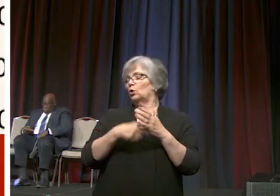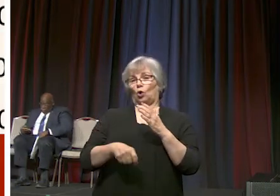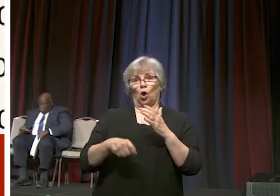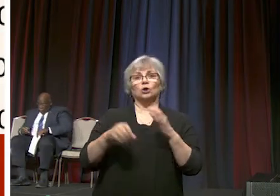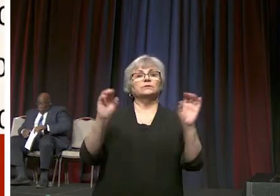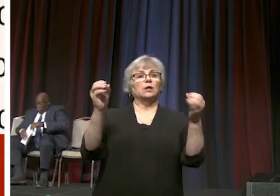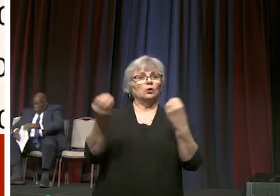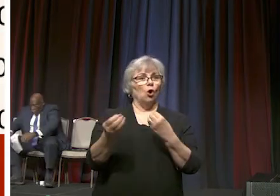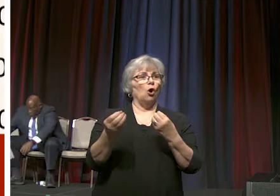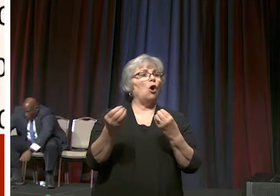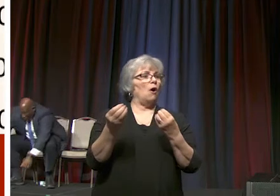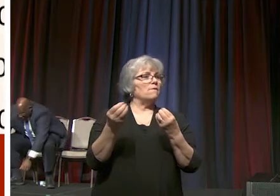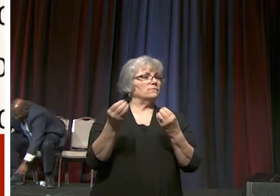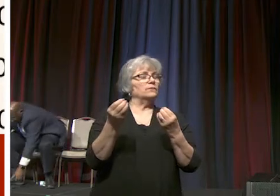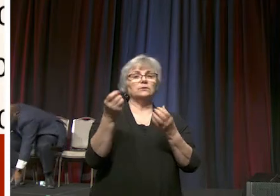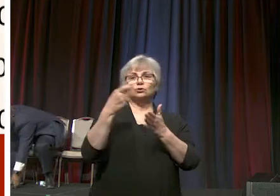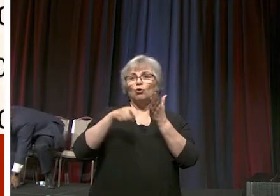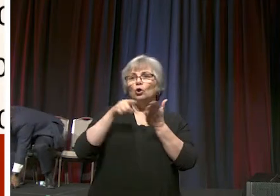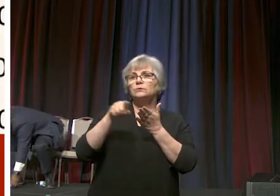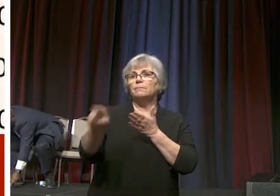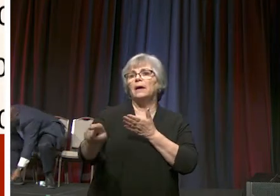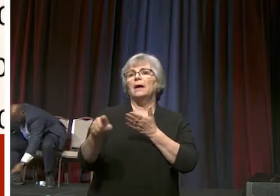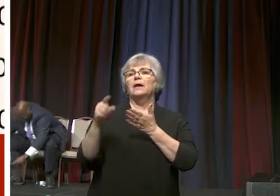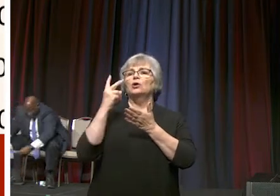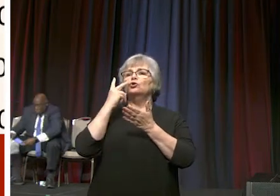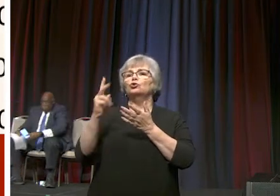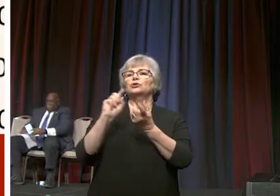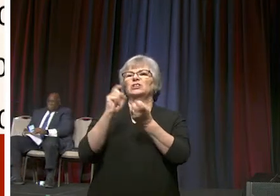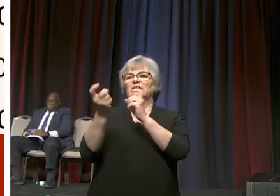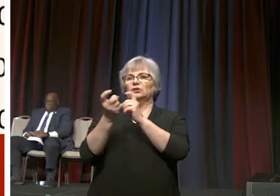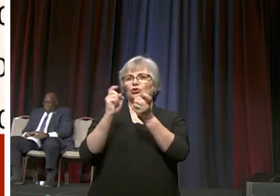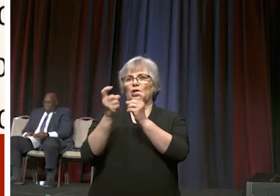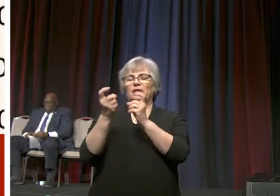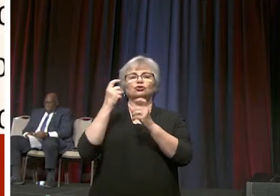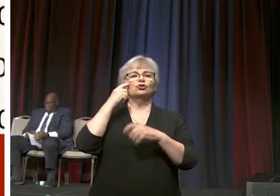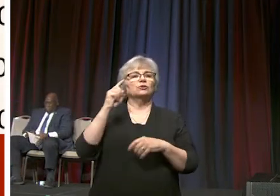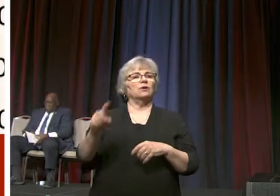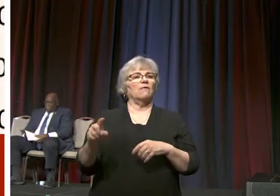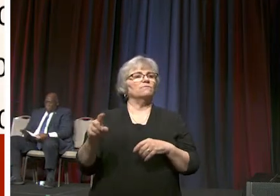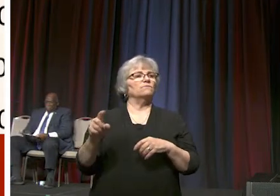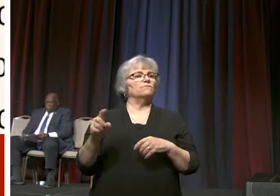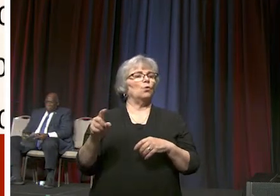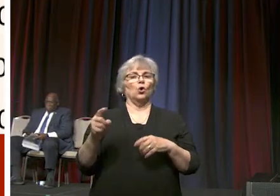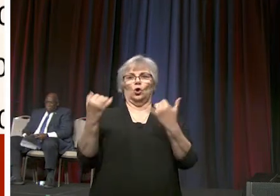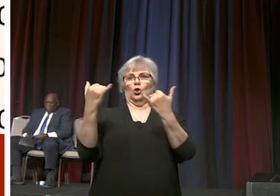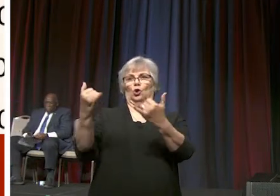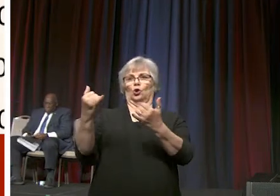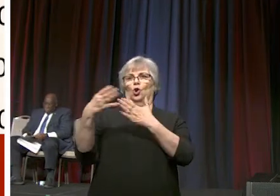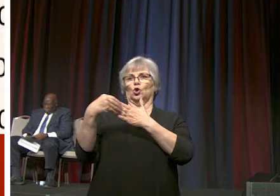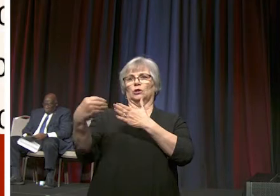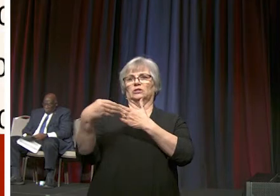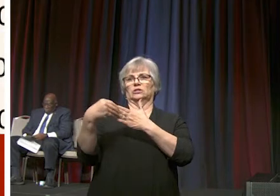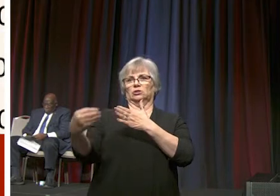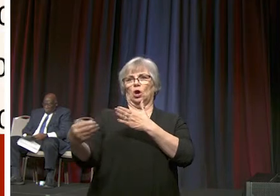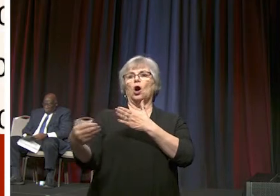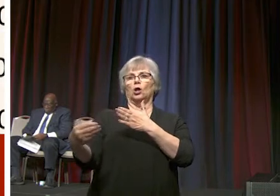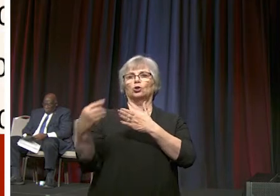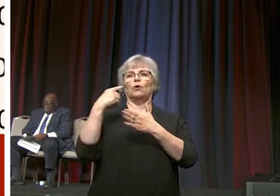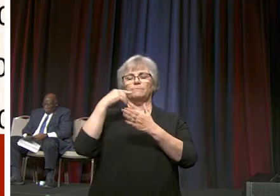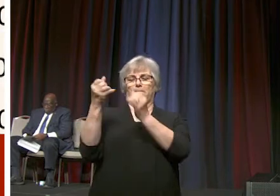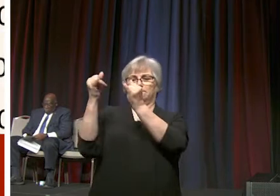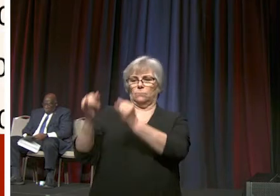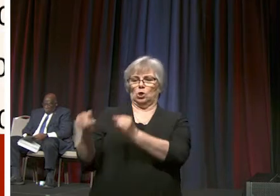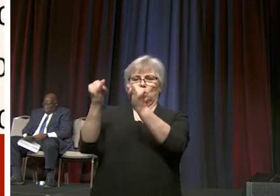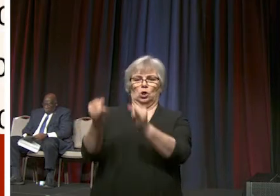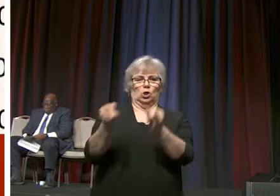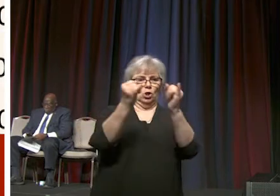this is what it would look like in terms of changes for the current dollar amounts per jurisdiction and these are